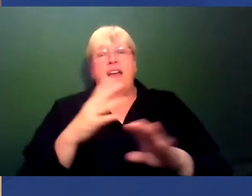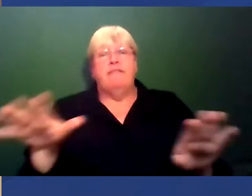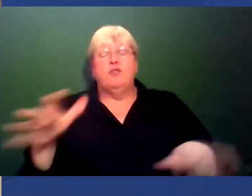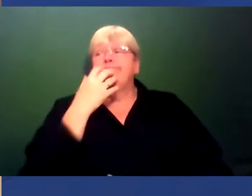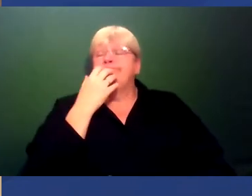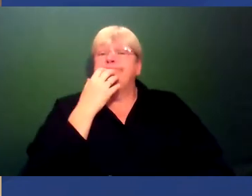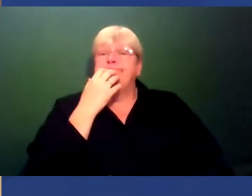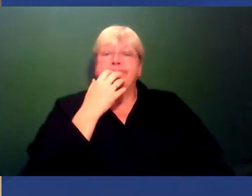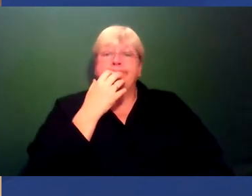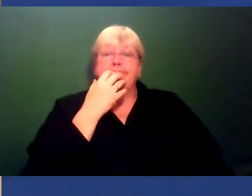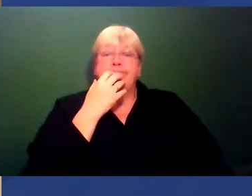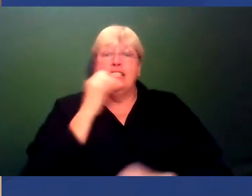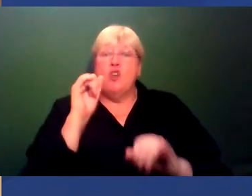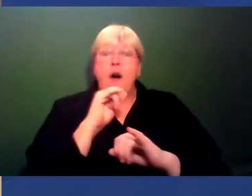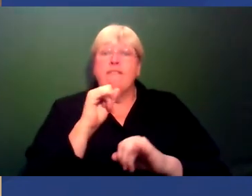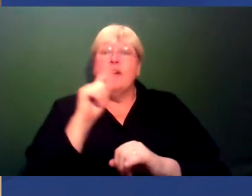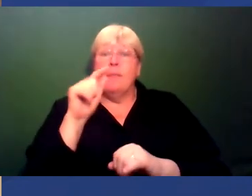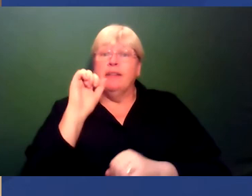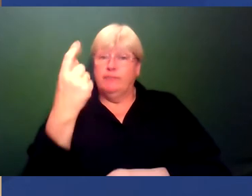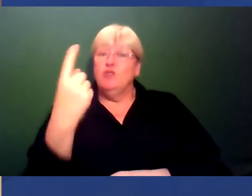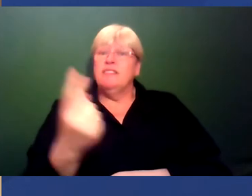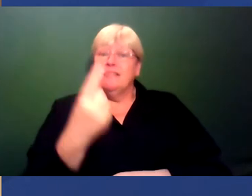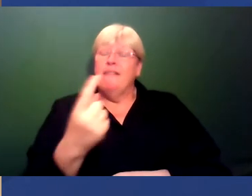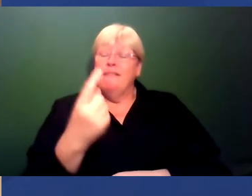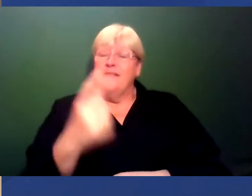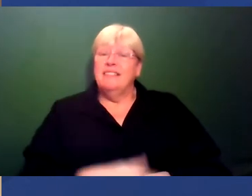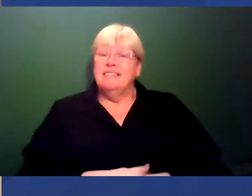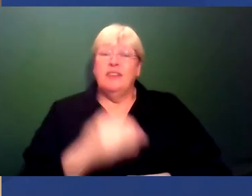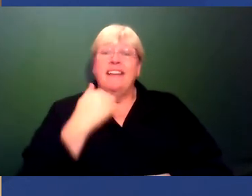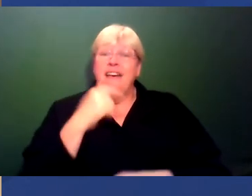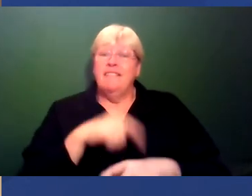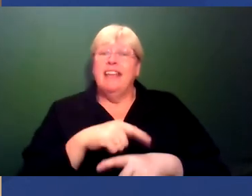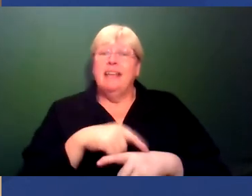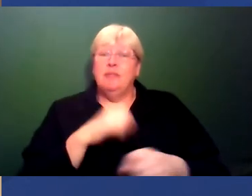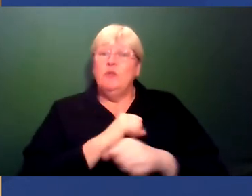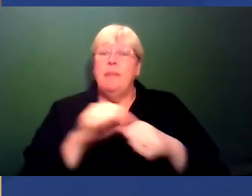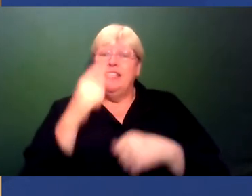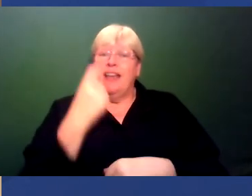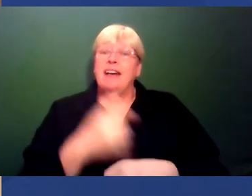It's terrible, but, you know, maybe you've not kind of had enough time to do the best thing you could do.